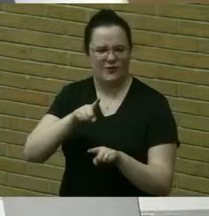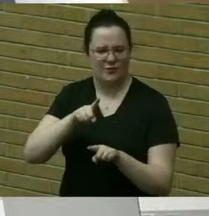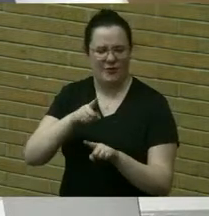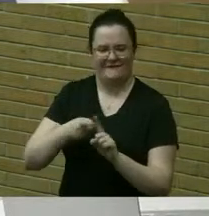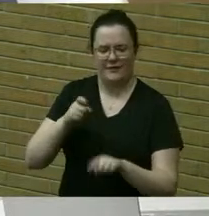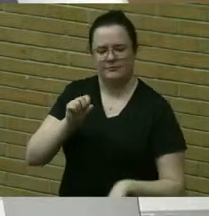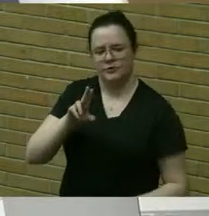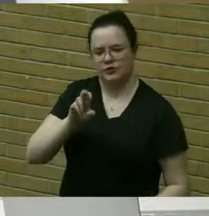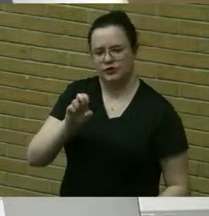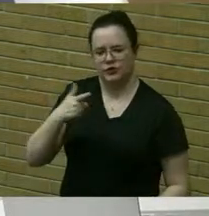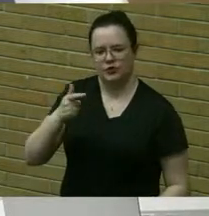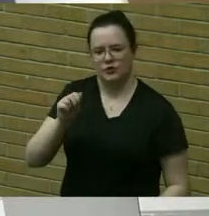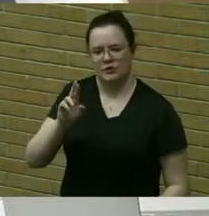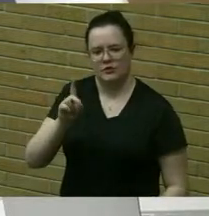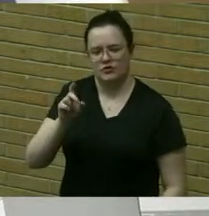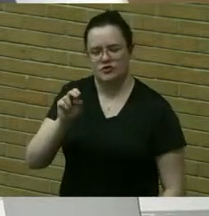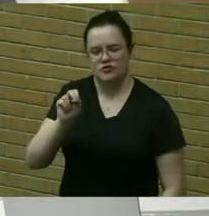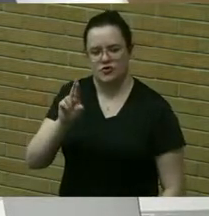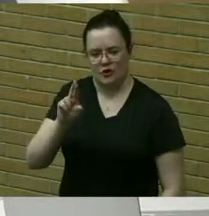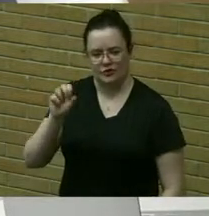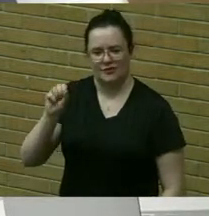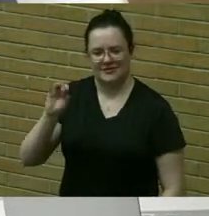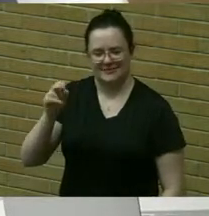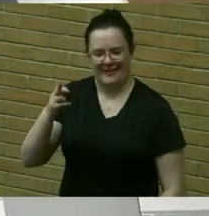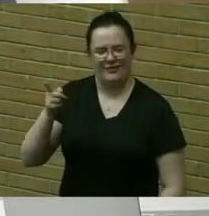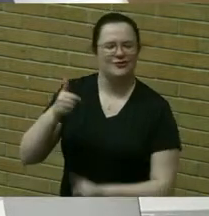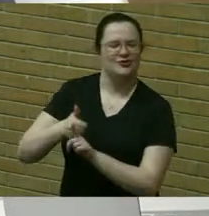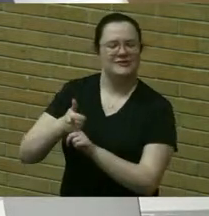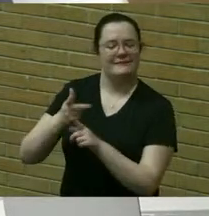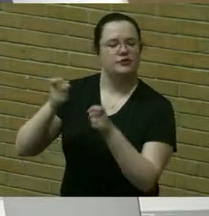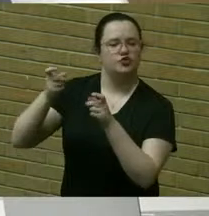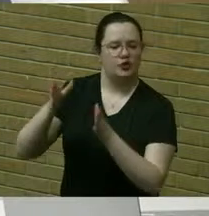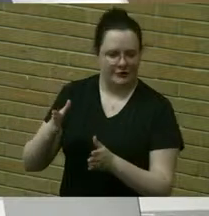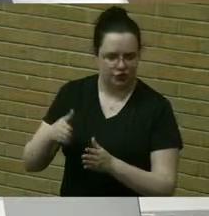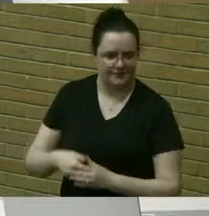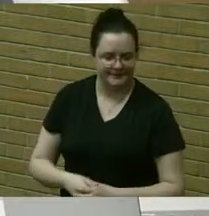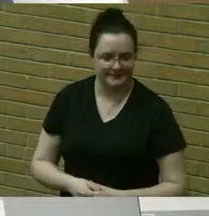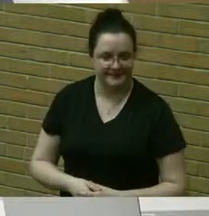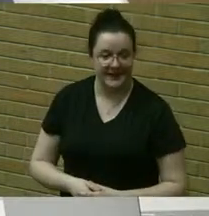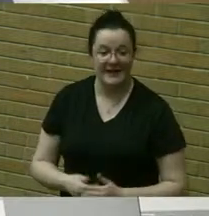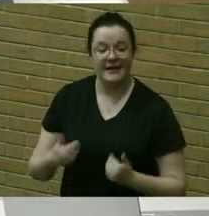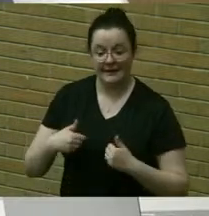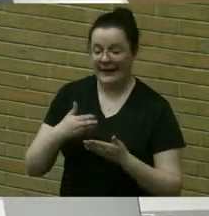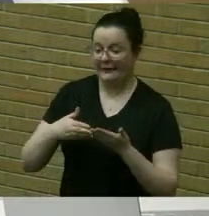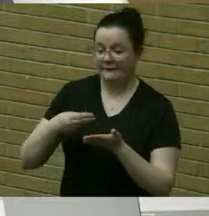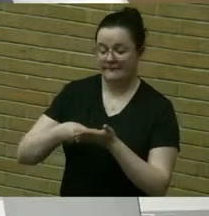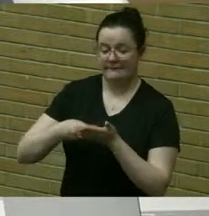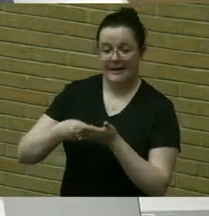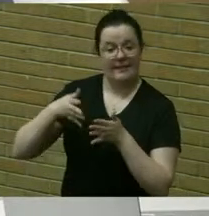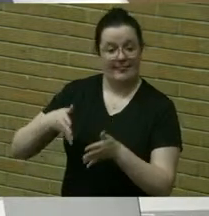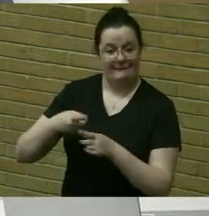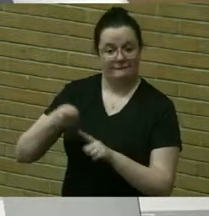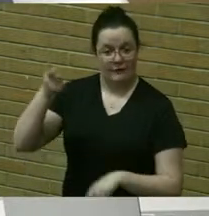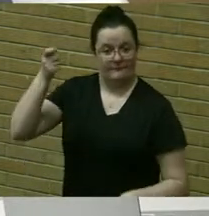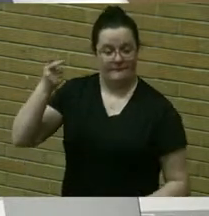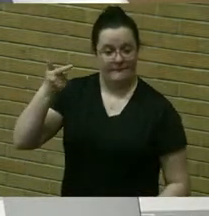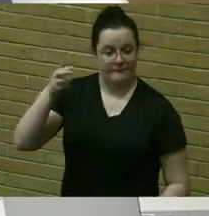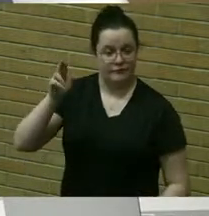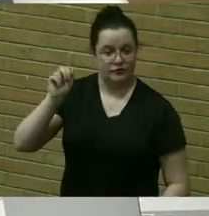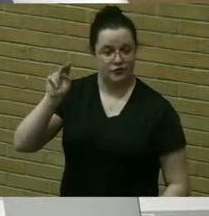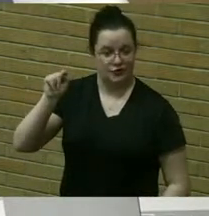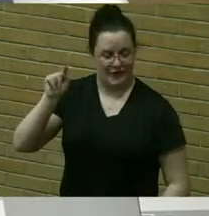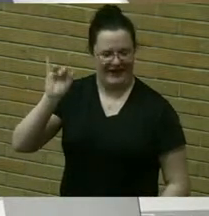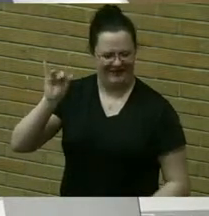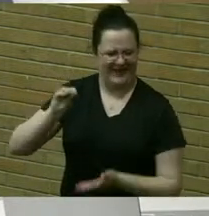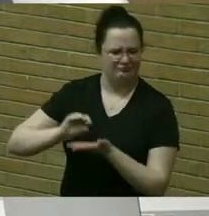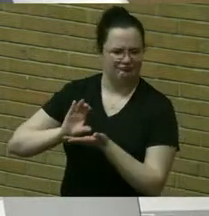director of the um farmers market there are additional funds remaining in from the grant that have that funded